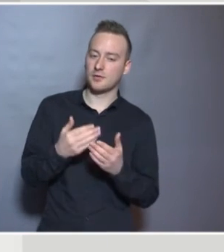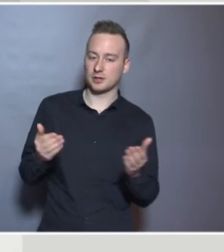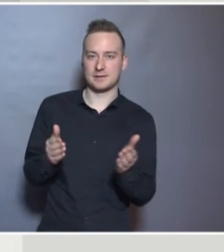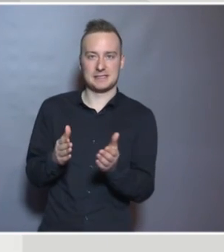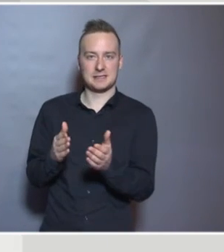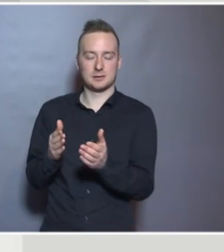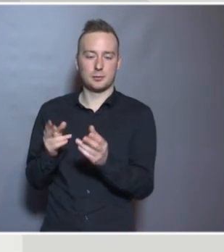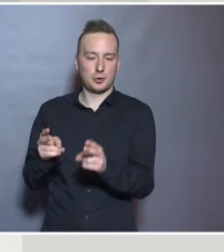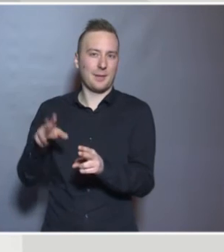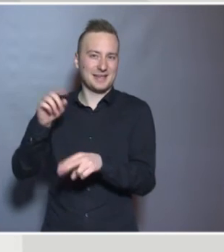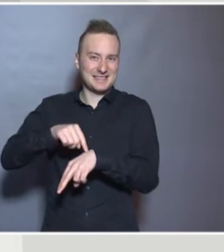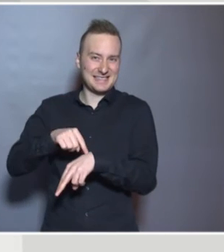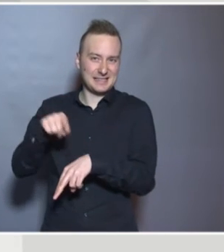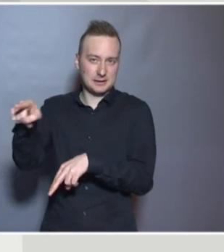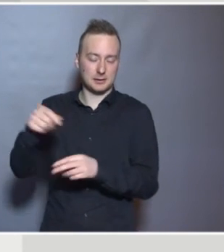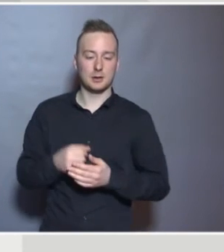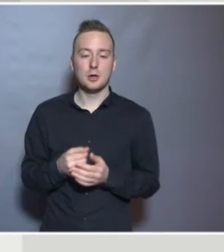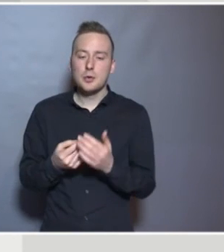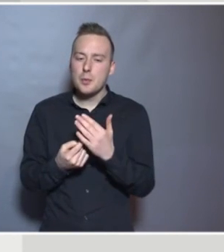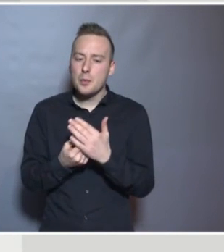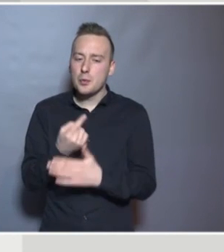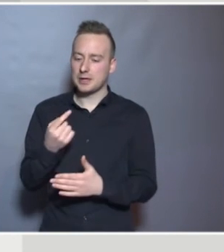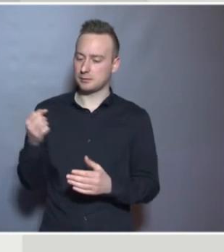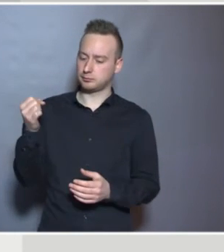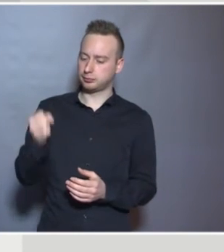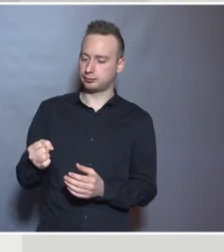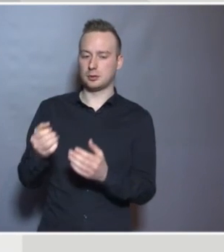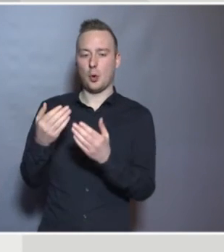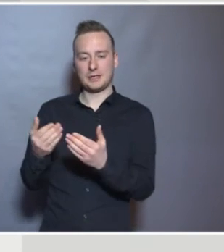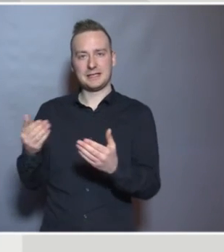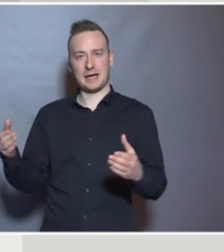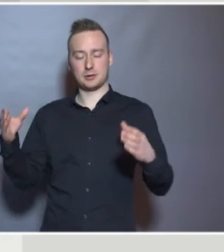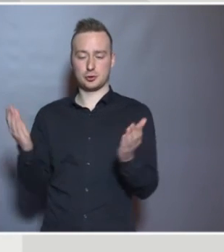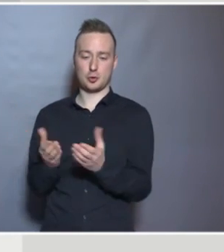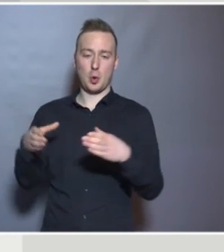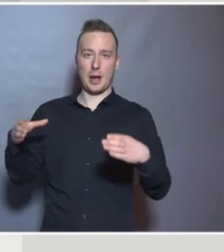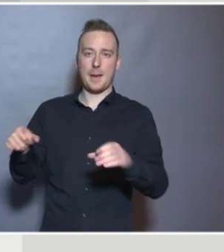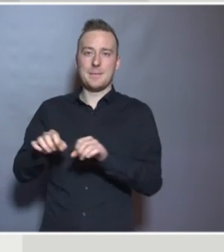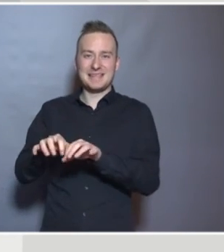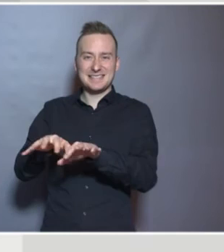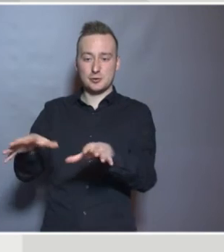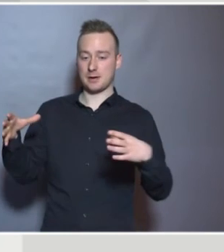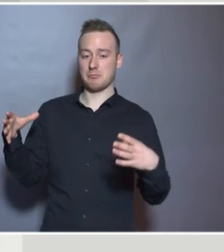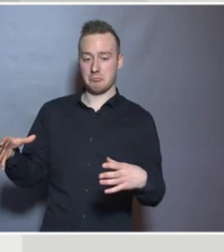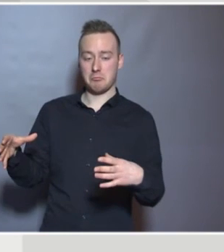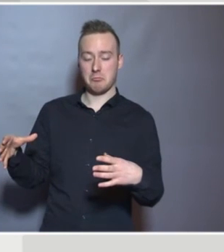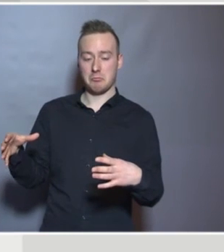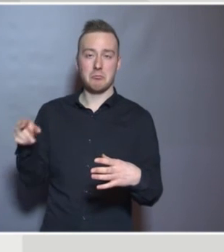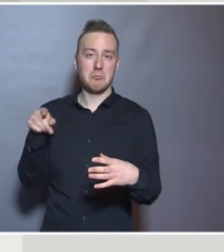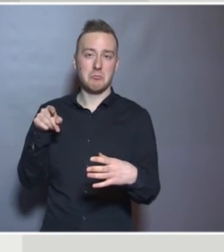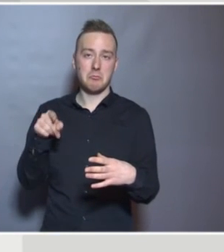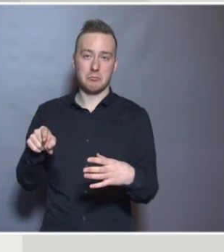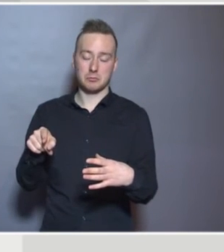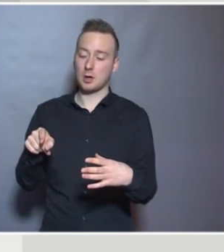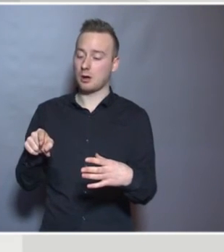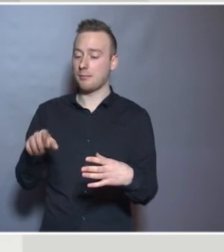time. So they might be enrolled in a mainstream school, but where are they spending their time? Are they in an